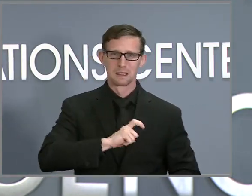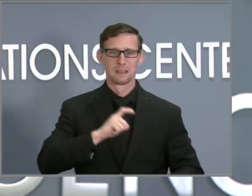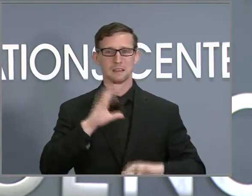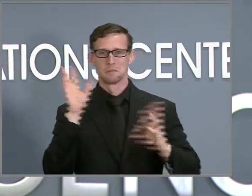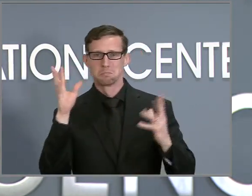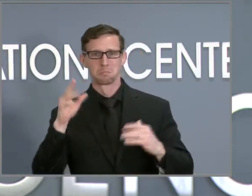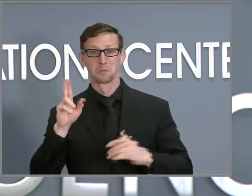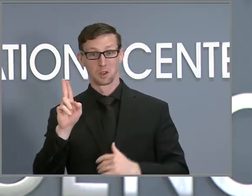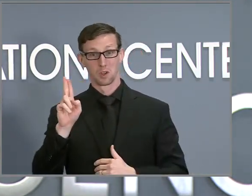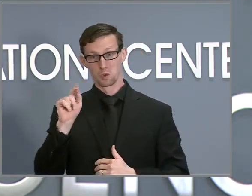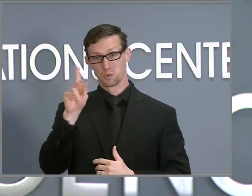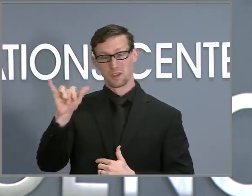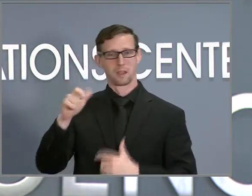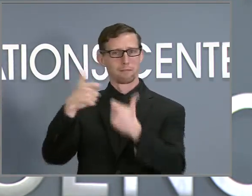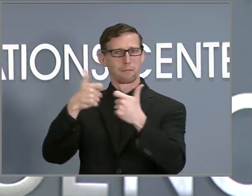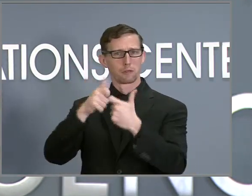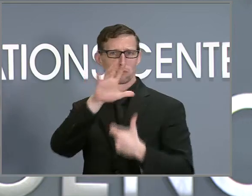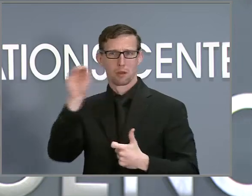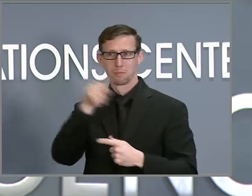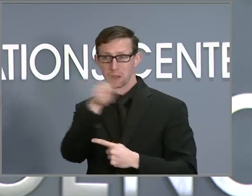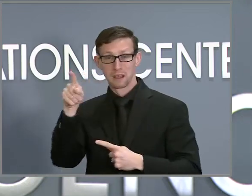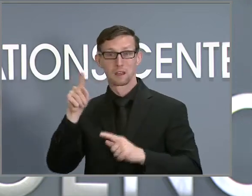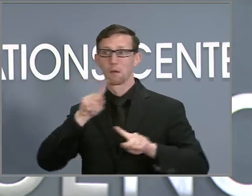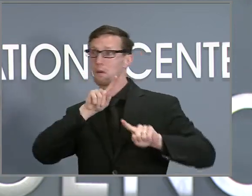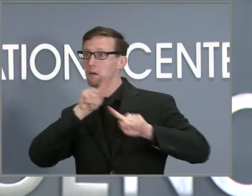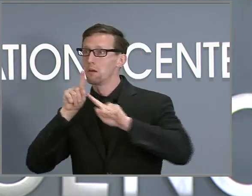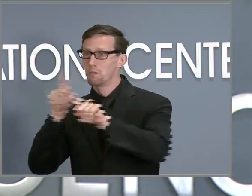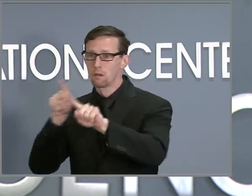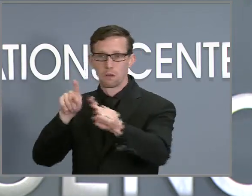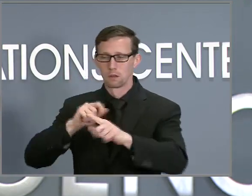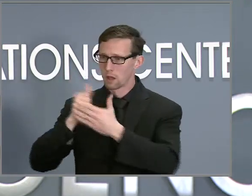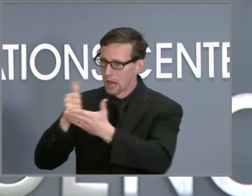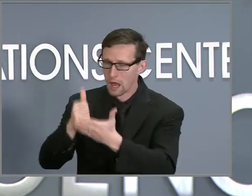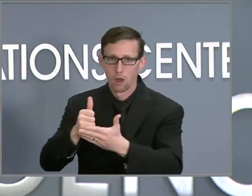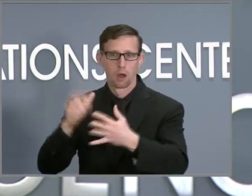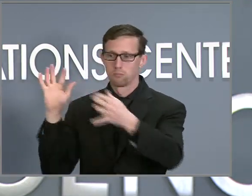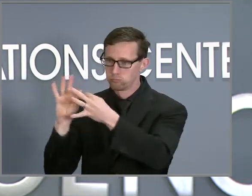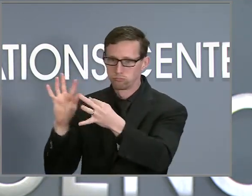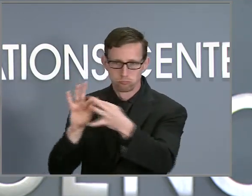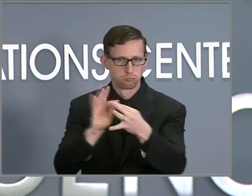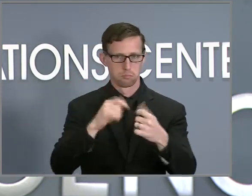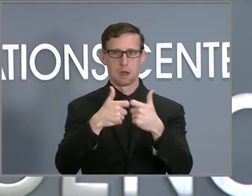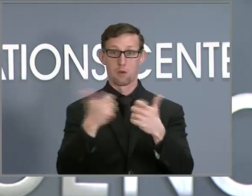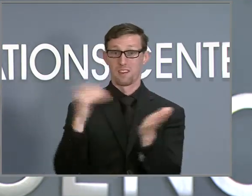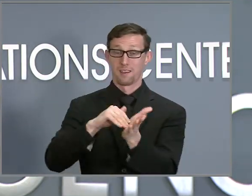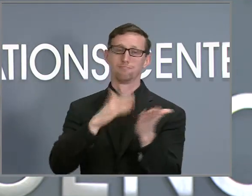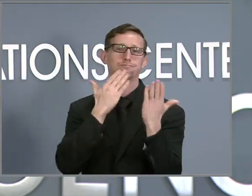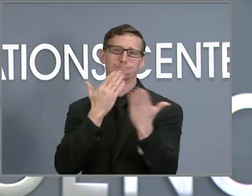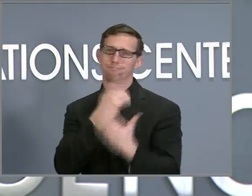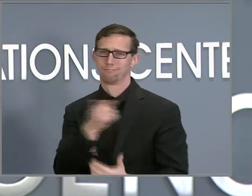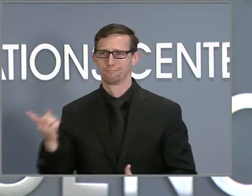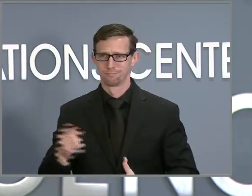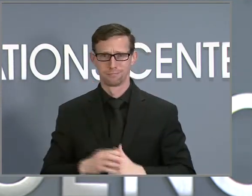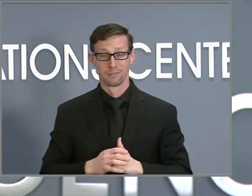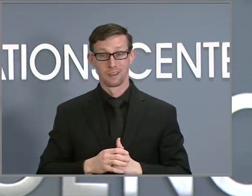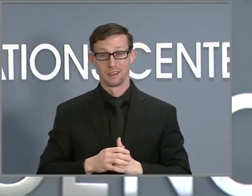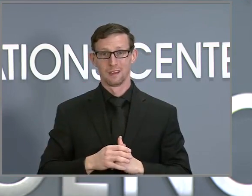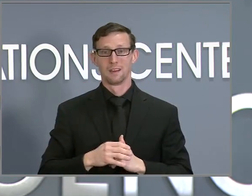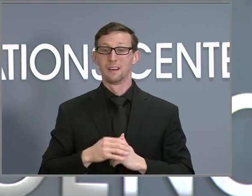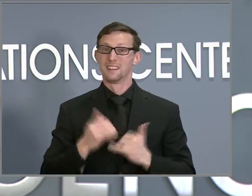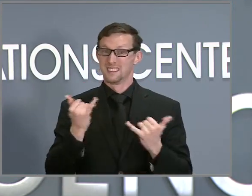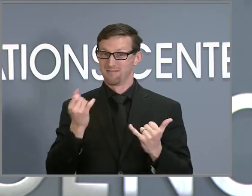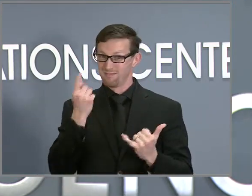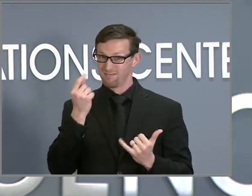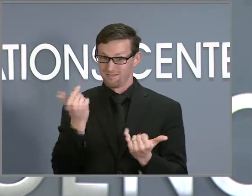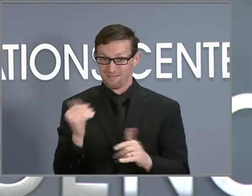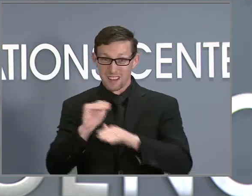providers to help people and to get them reconnected as quickly as possible. With freezing temperatures predicted